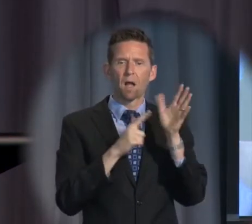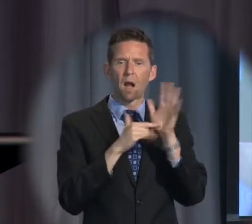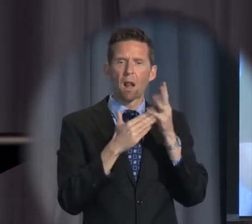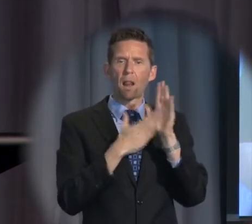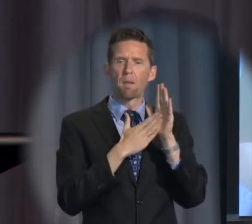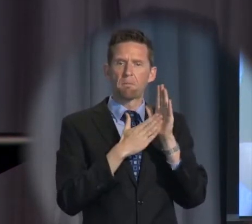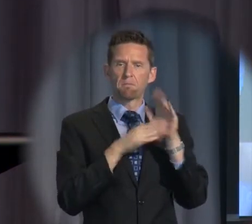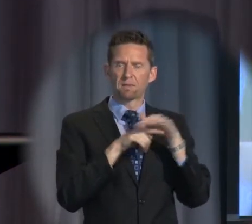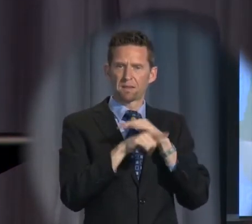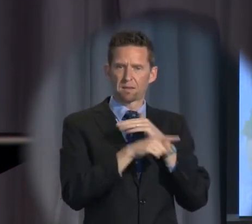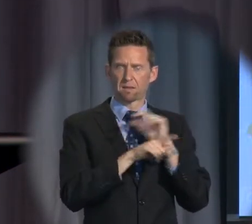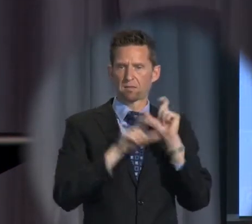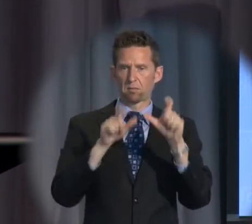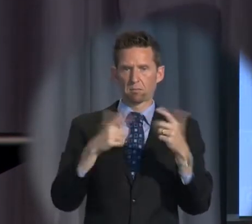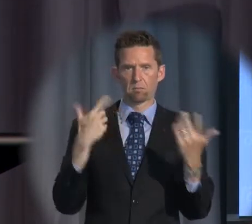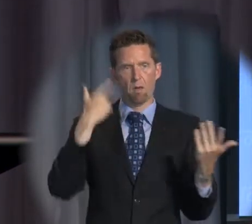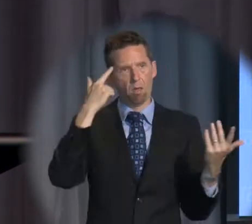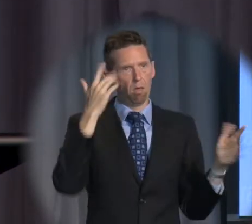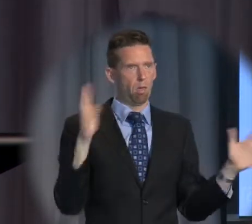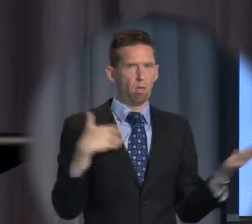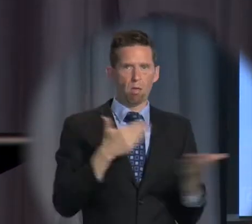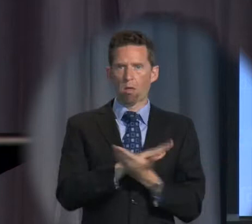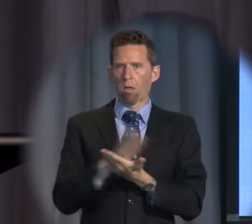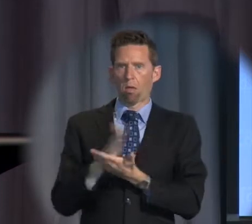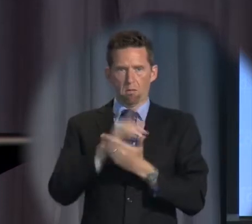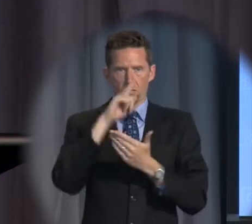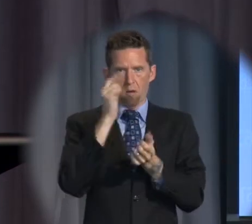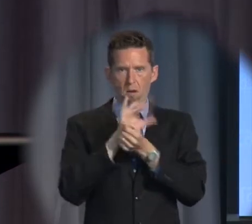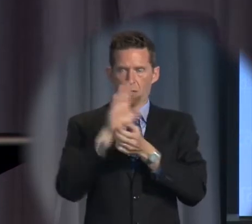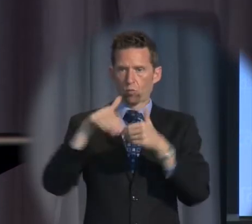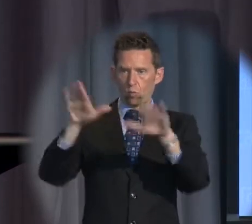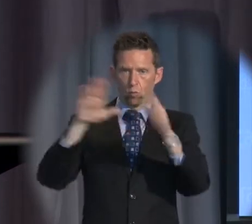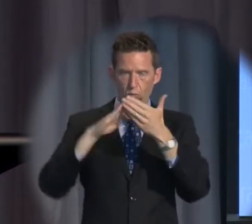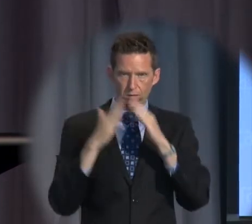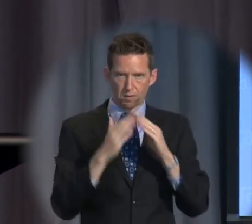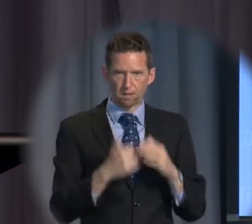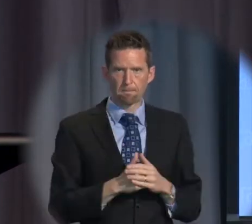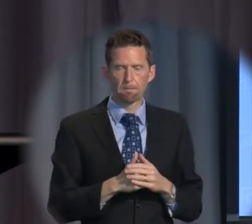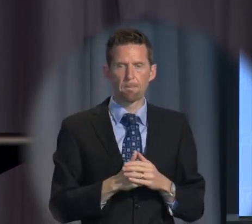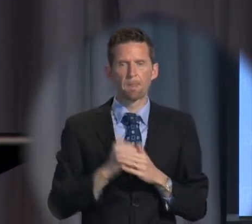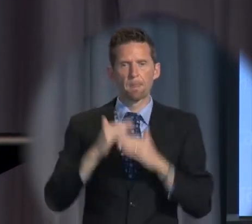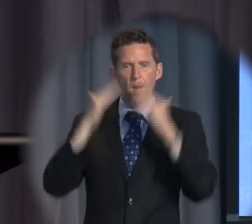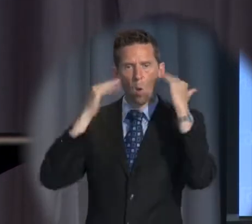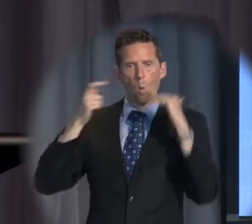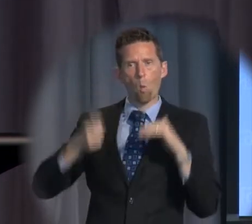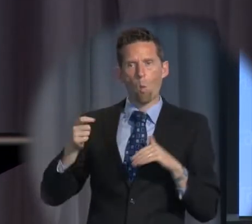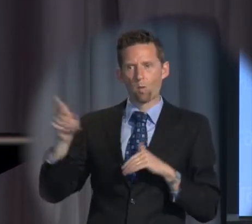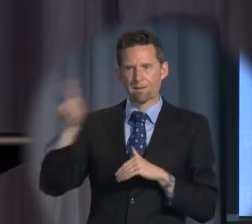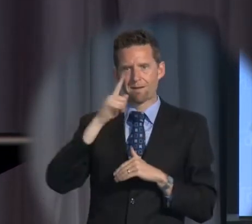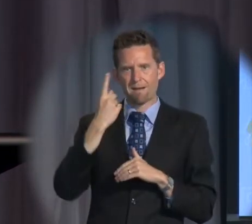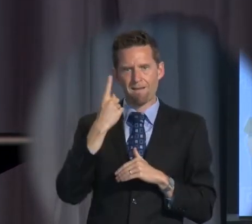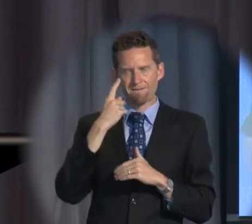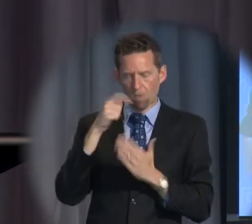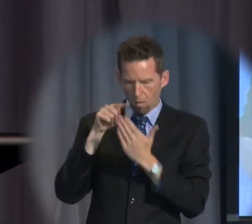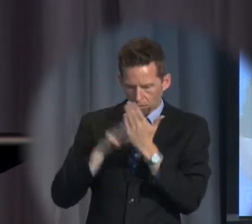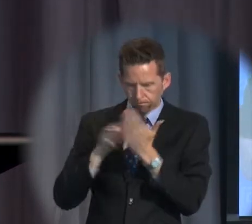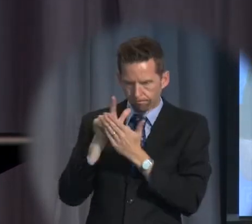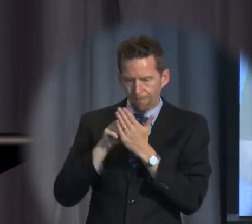holes with no idea when they can be released into the community and the courts can find few legal bases on which to intervene.